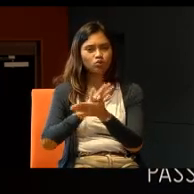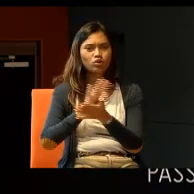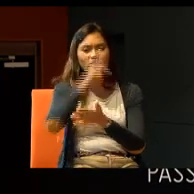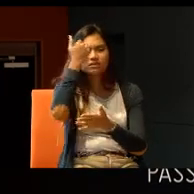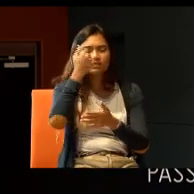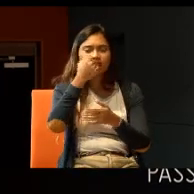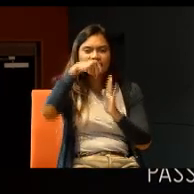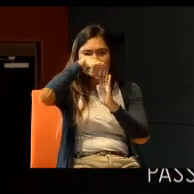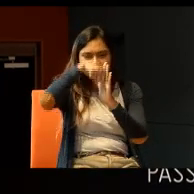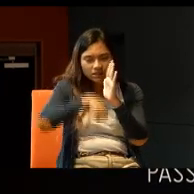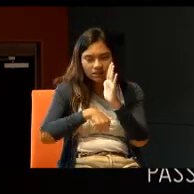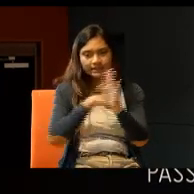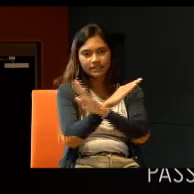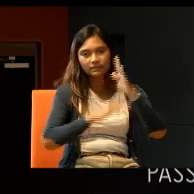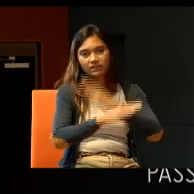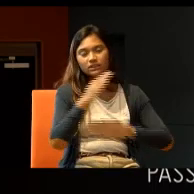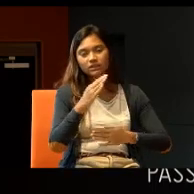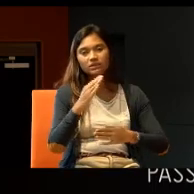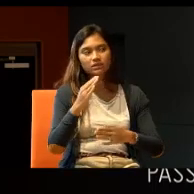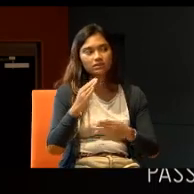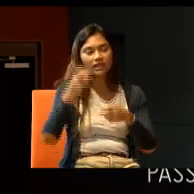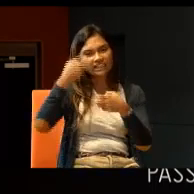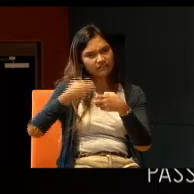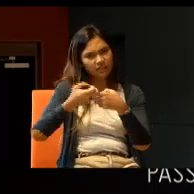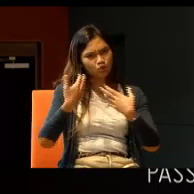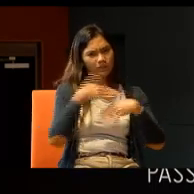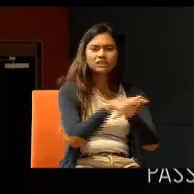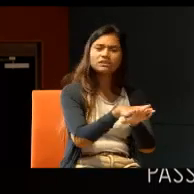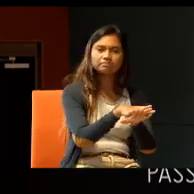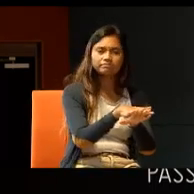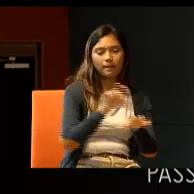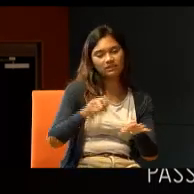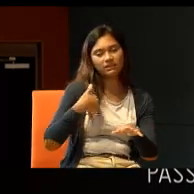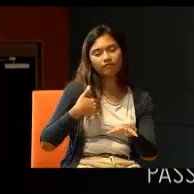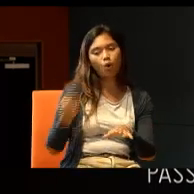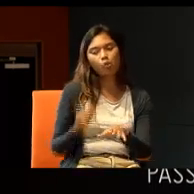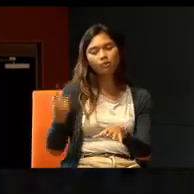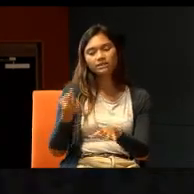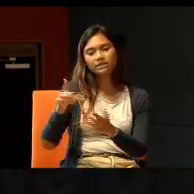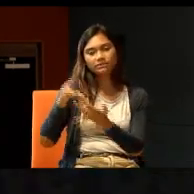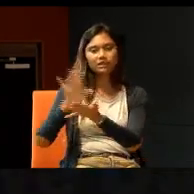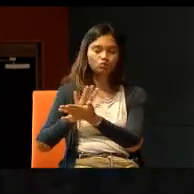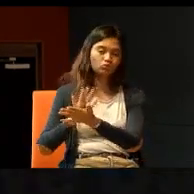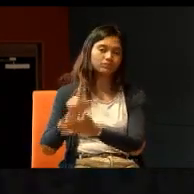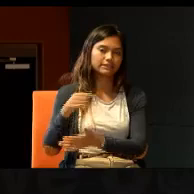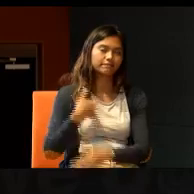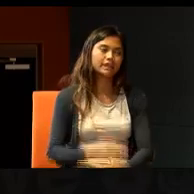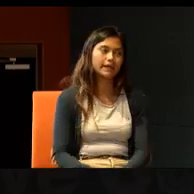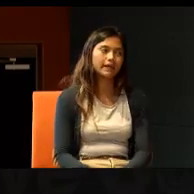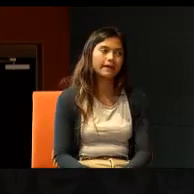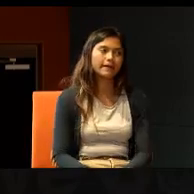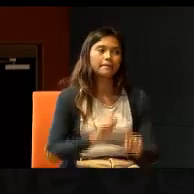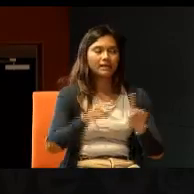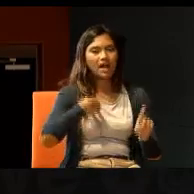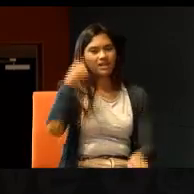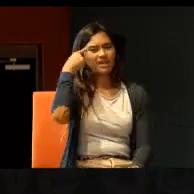are very difficult, to integrate the mainstream environment. But, I think,